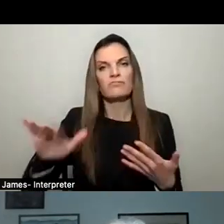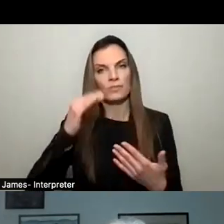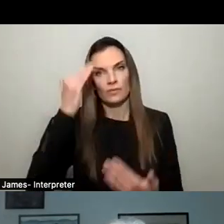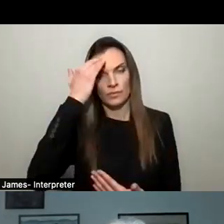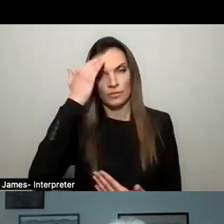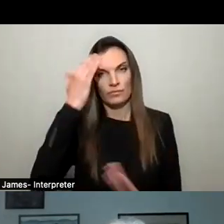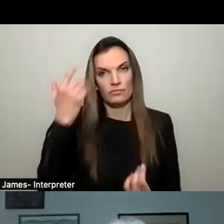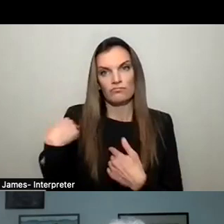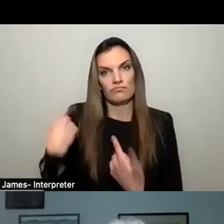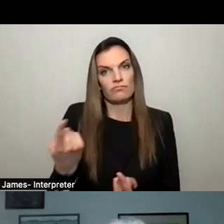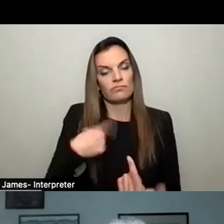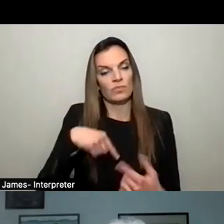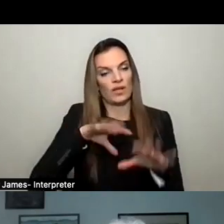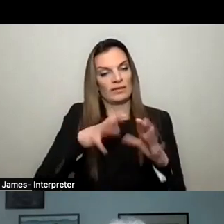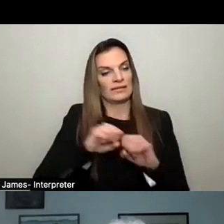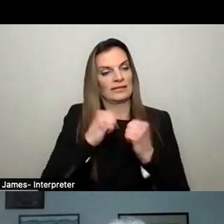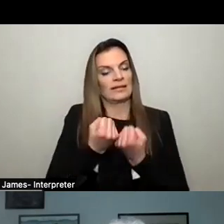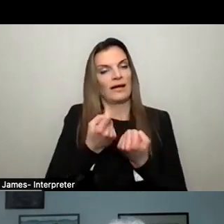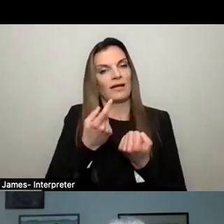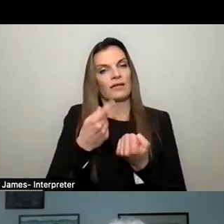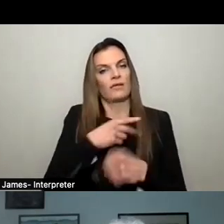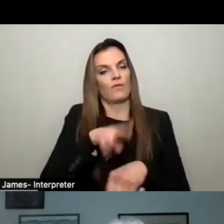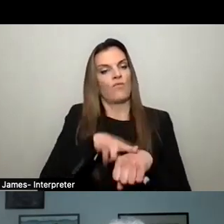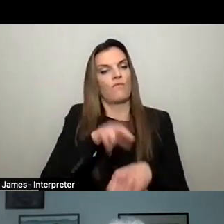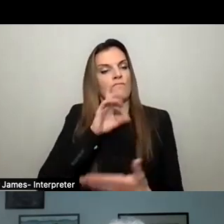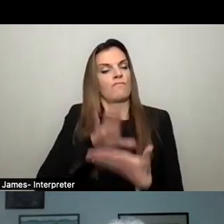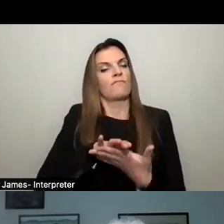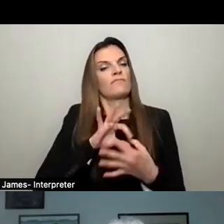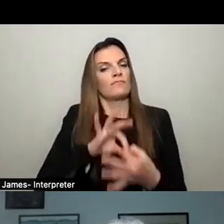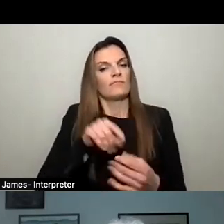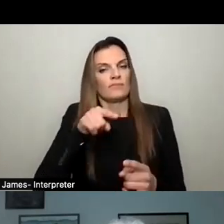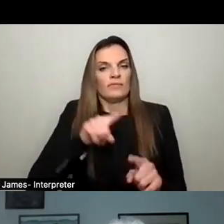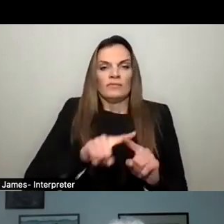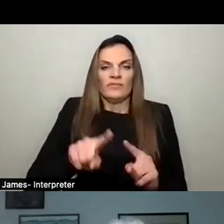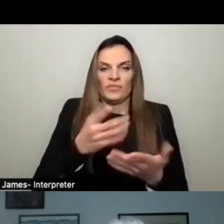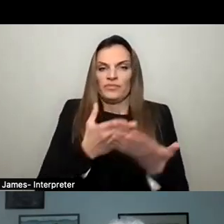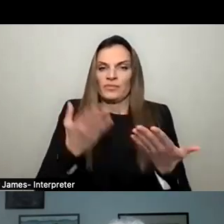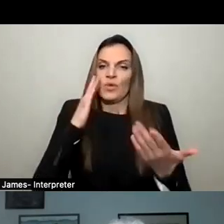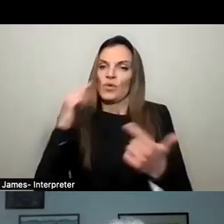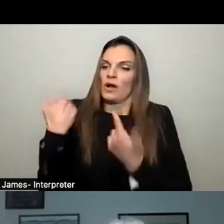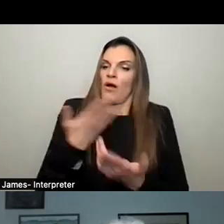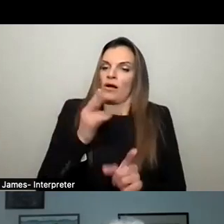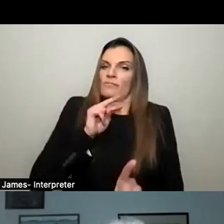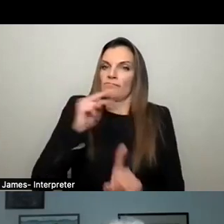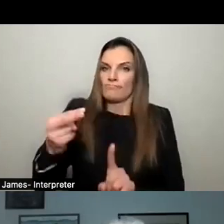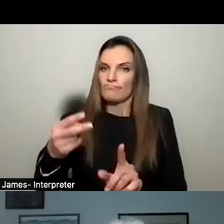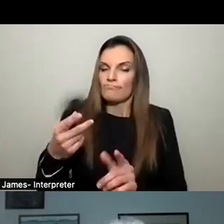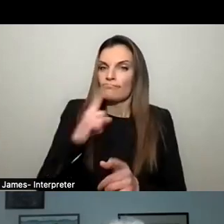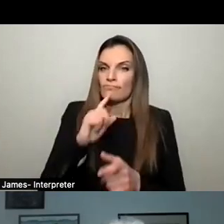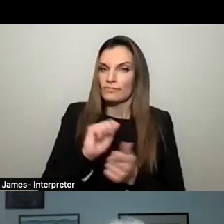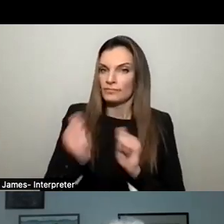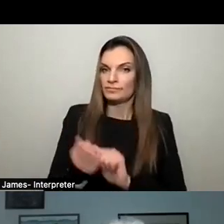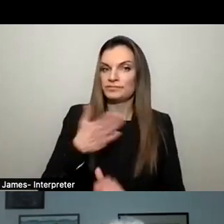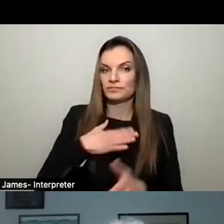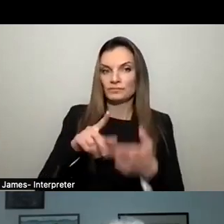overall societal, uh, norms towards, uh, these different substances have altered over time. And, uh, as a friend of mine